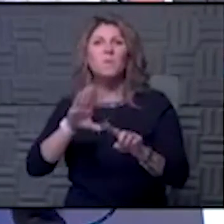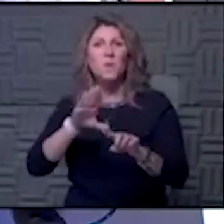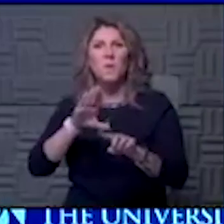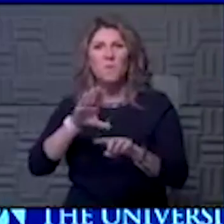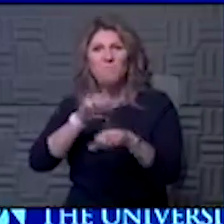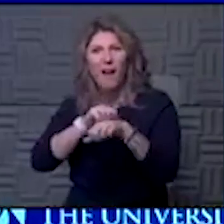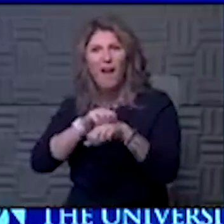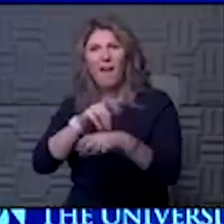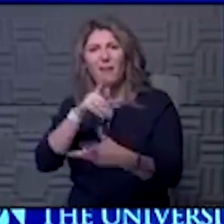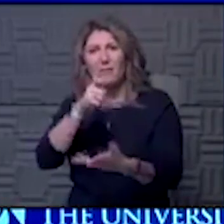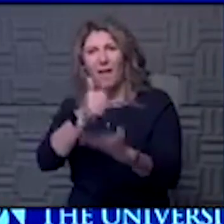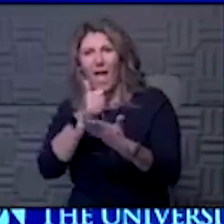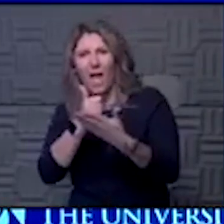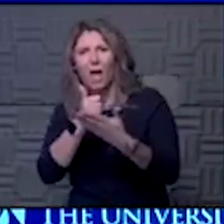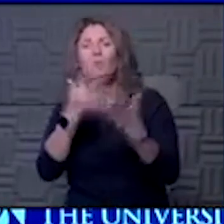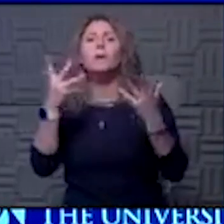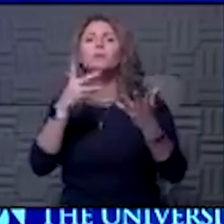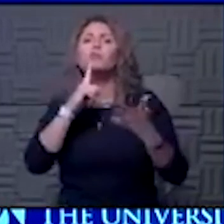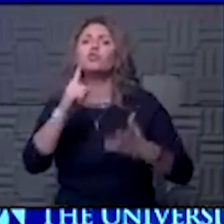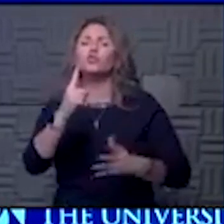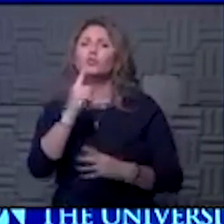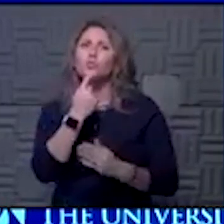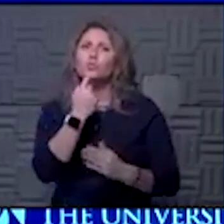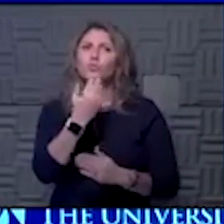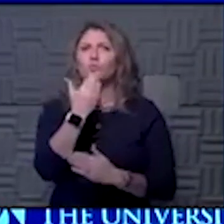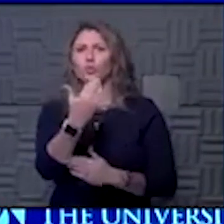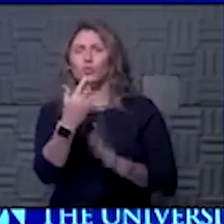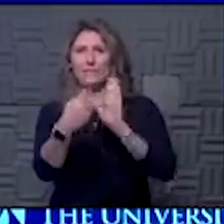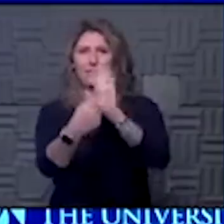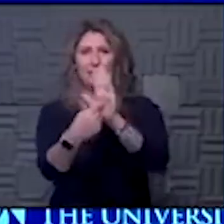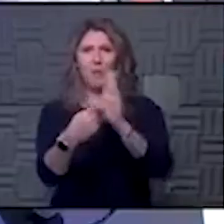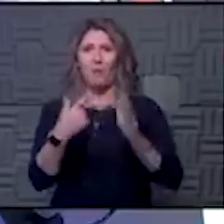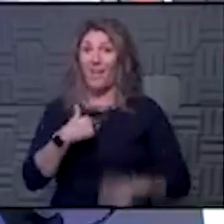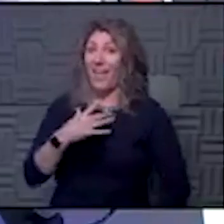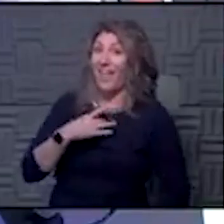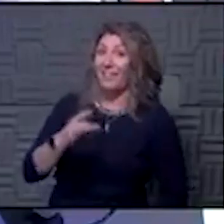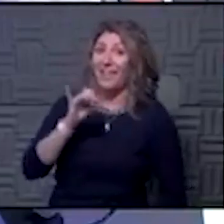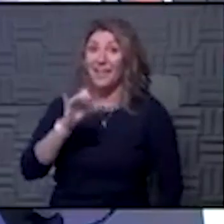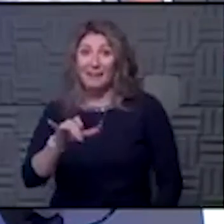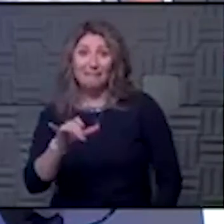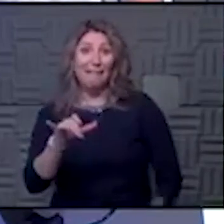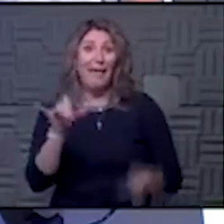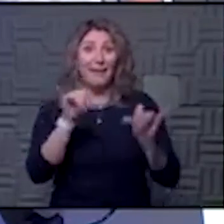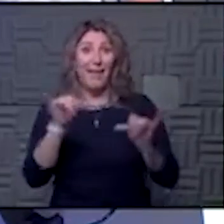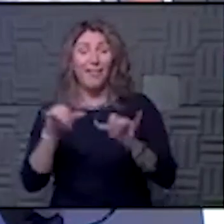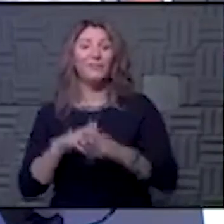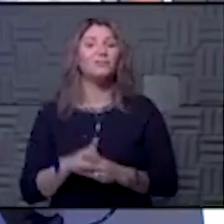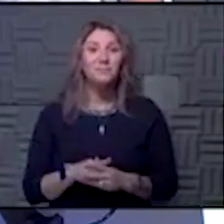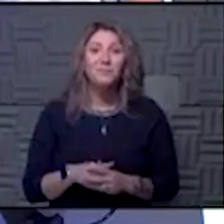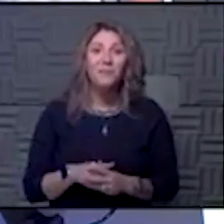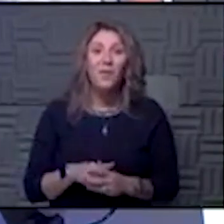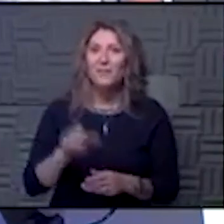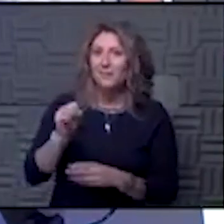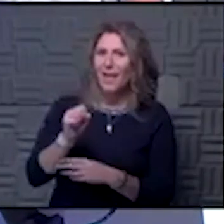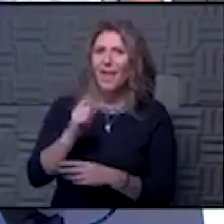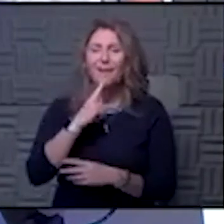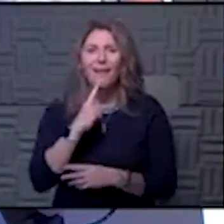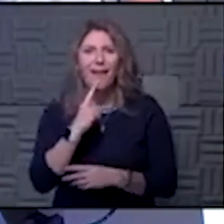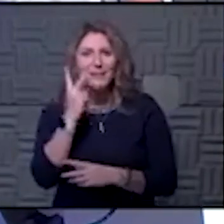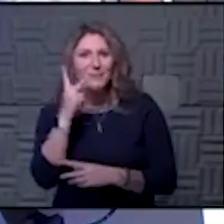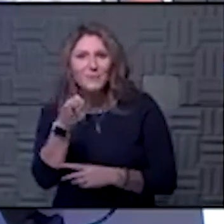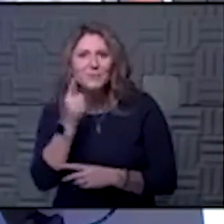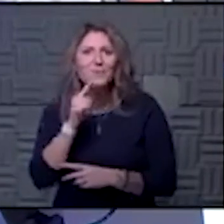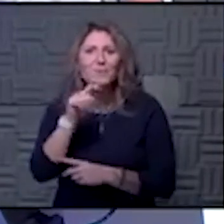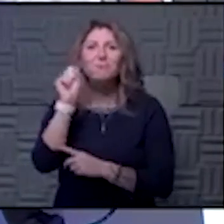When you put it all together, it really helps. See, I like that analogy. So there you go, a little bit of skin bites inside. you nodding your head,